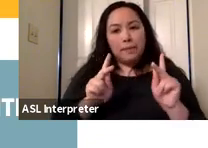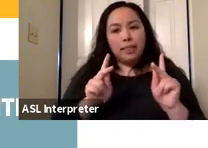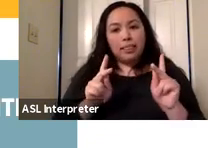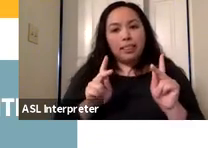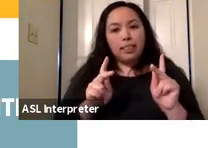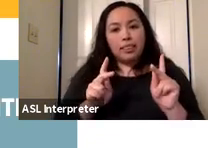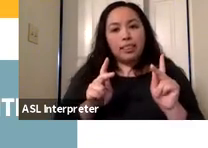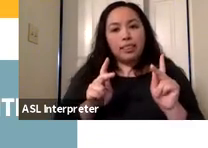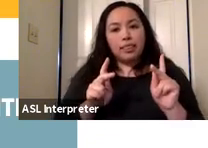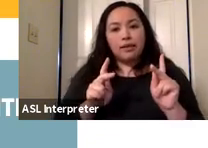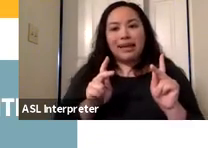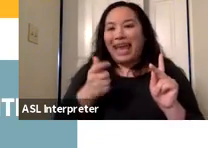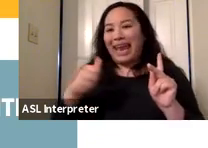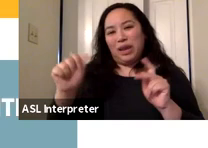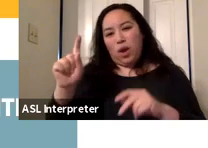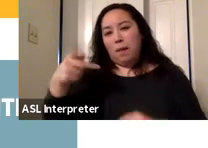a it's a public place.